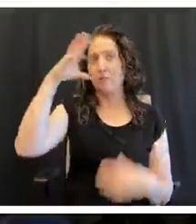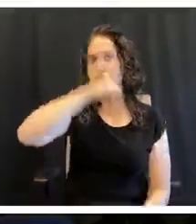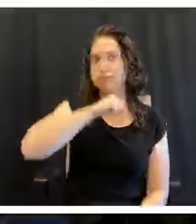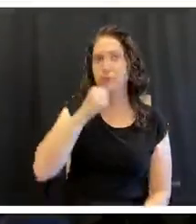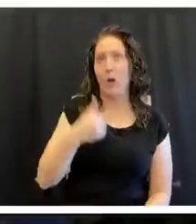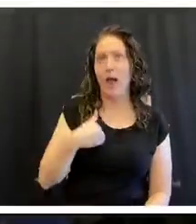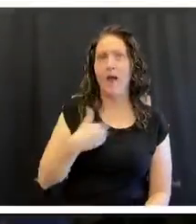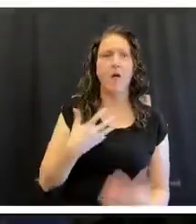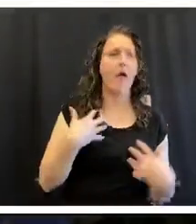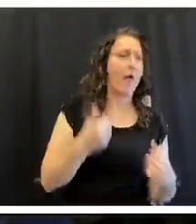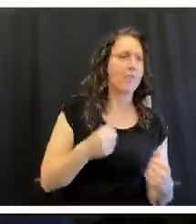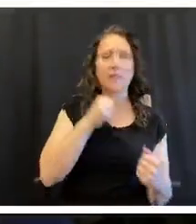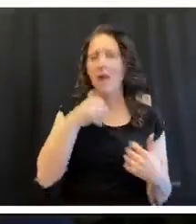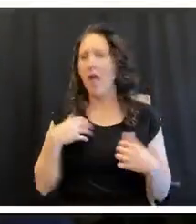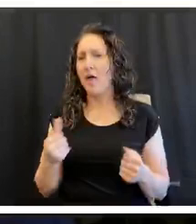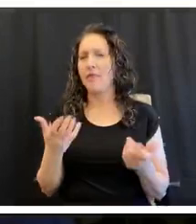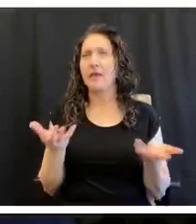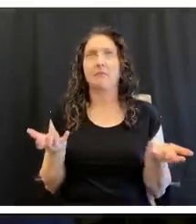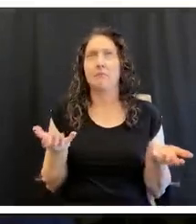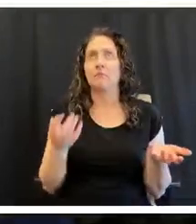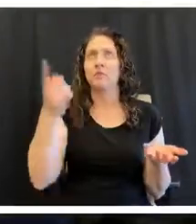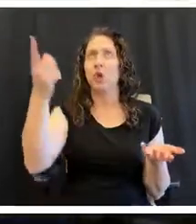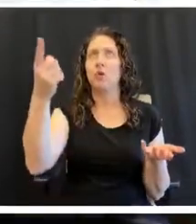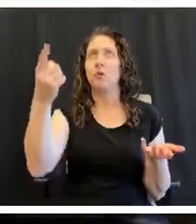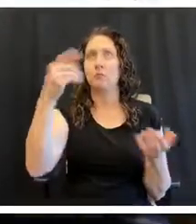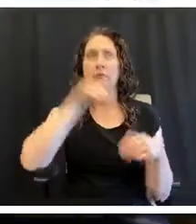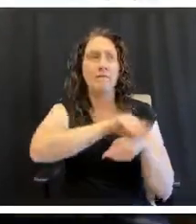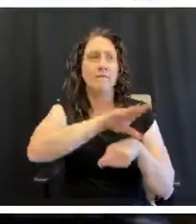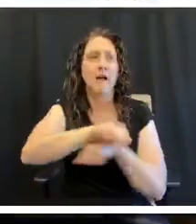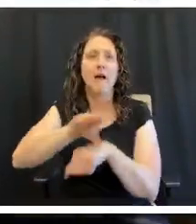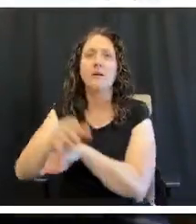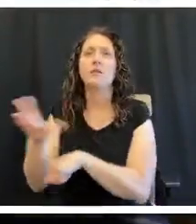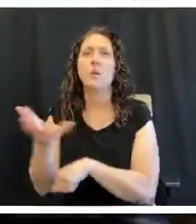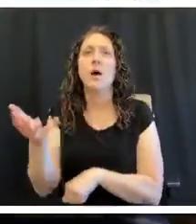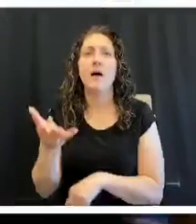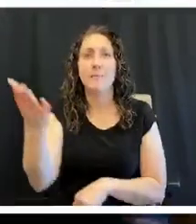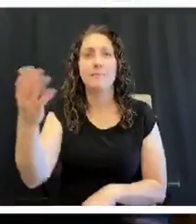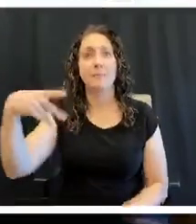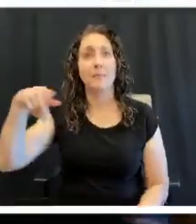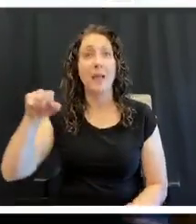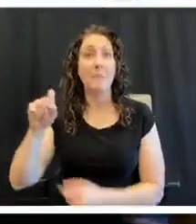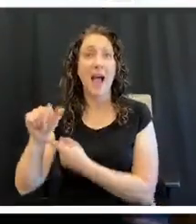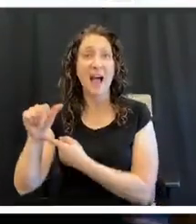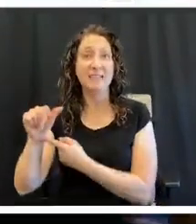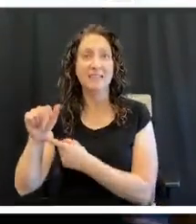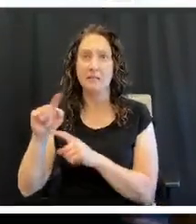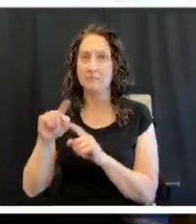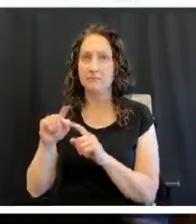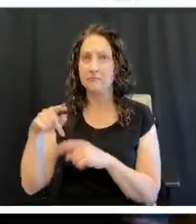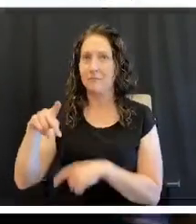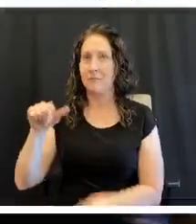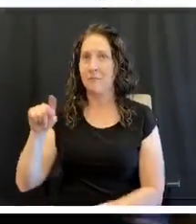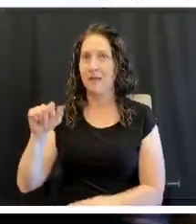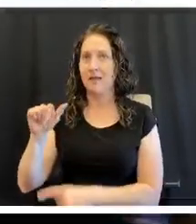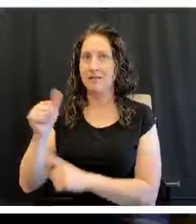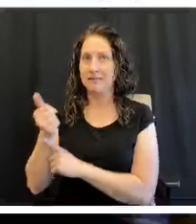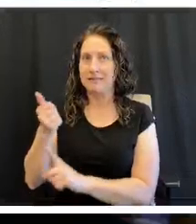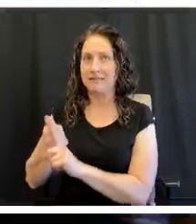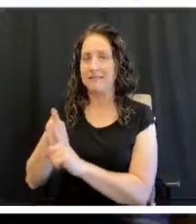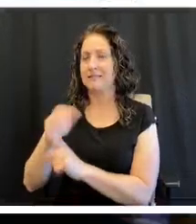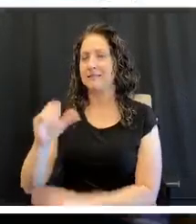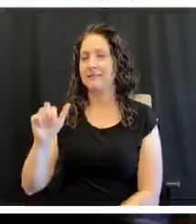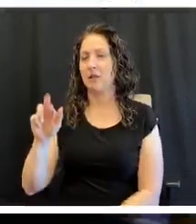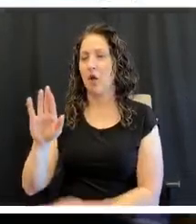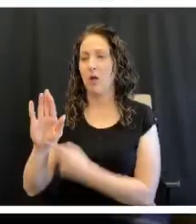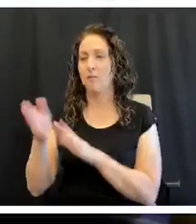and what is not healthy. So, what would you tell your younger self? Well, I keep saying pasta, you know, pasta is a carb and pasta turns into